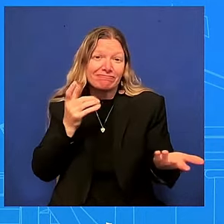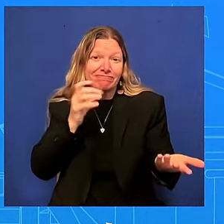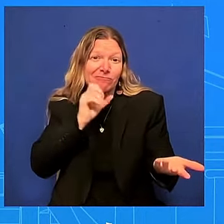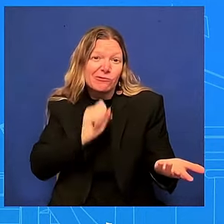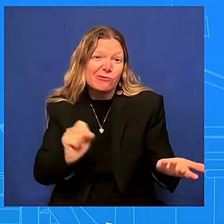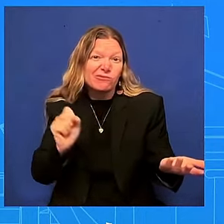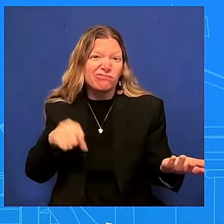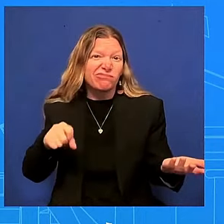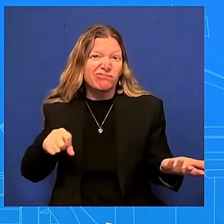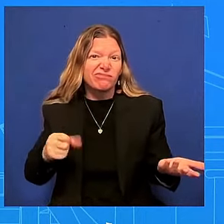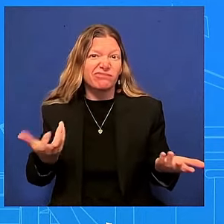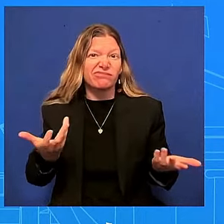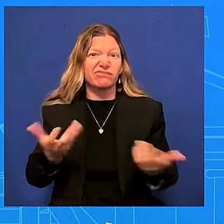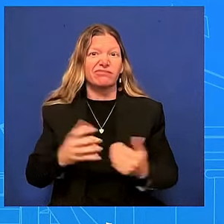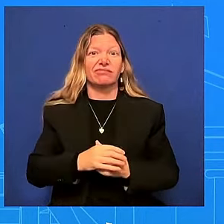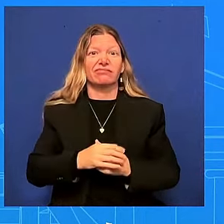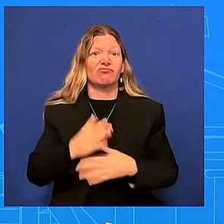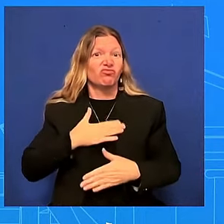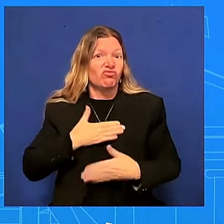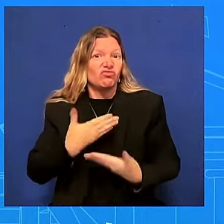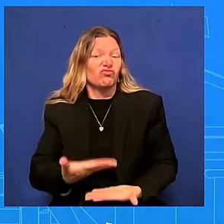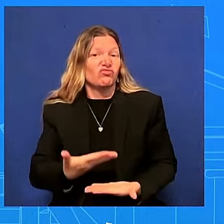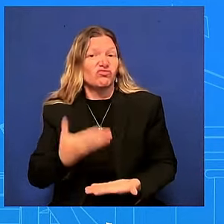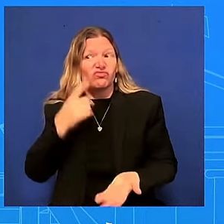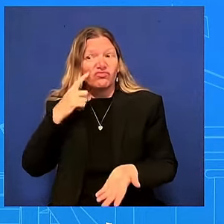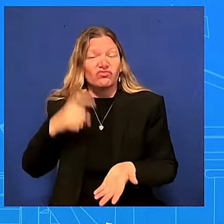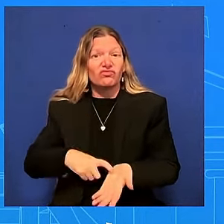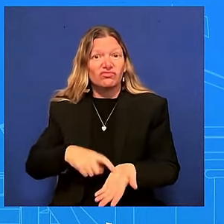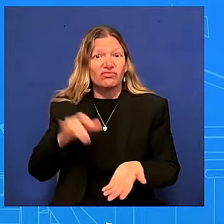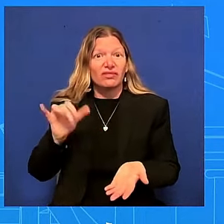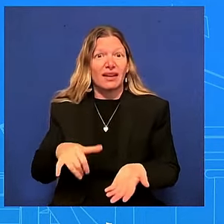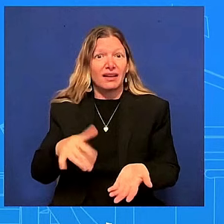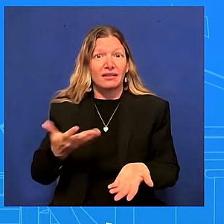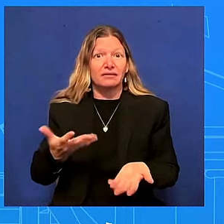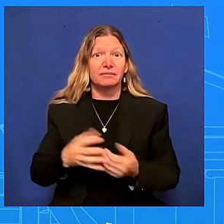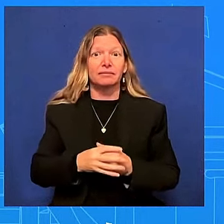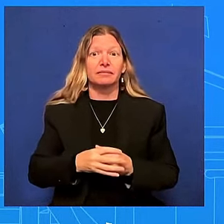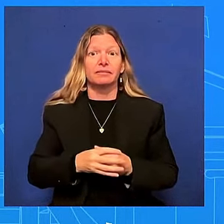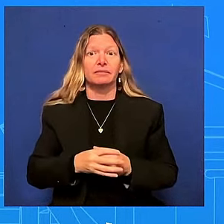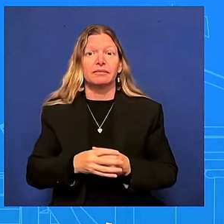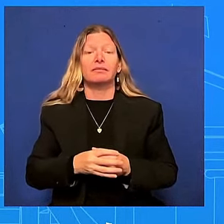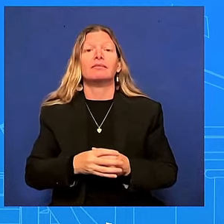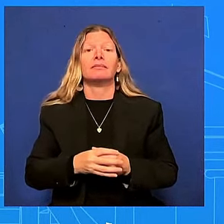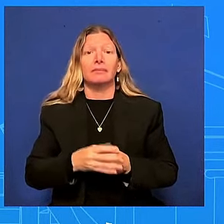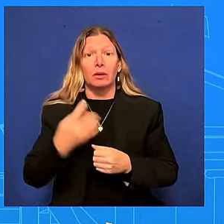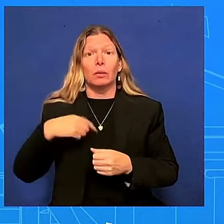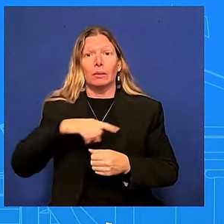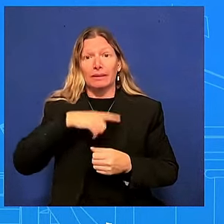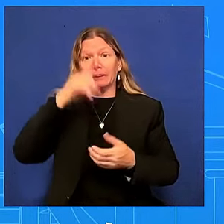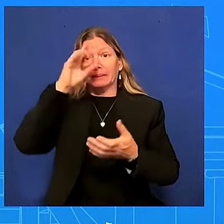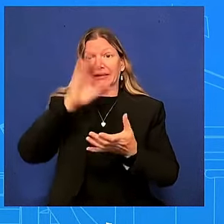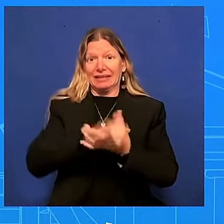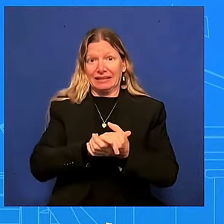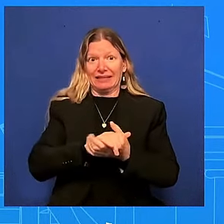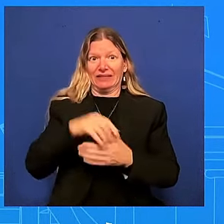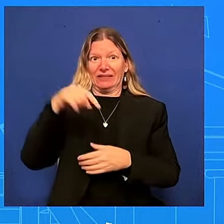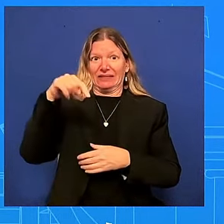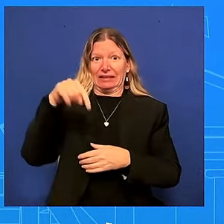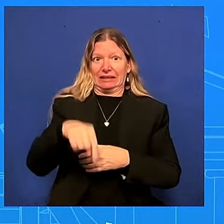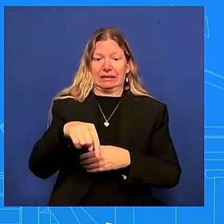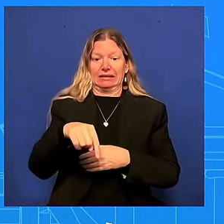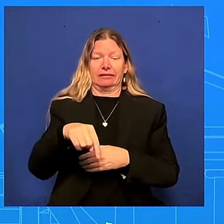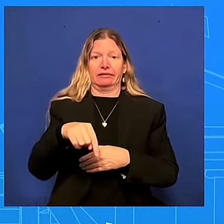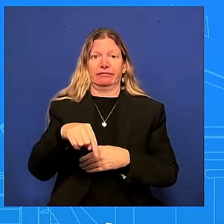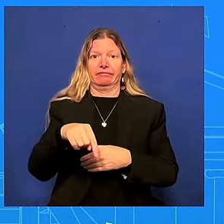seeing but we do believe this was a uh in in this instance it was a bad night is he